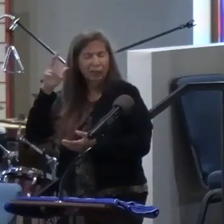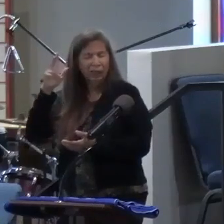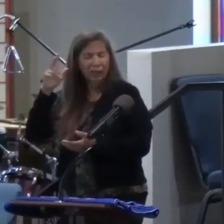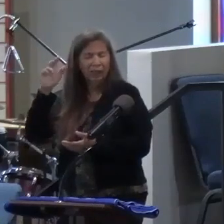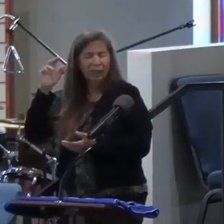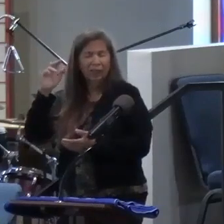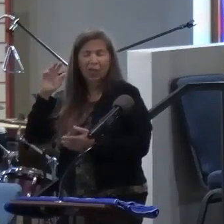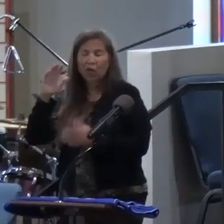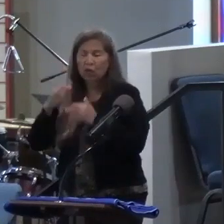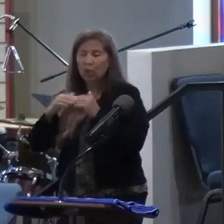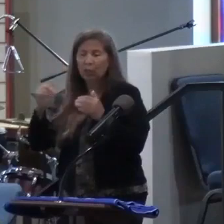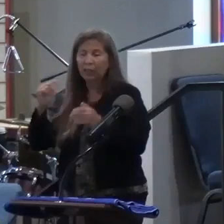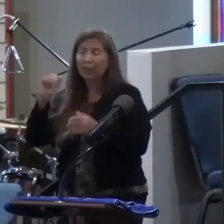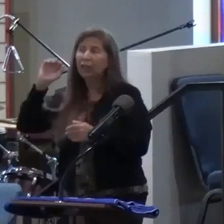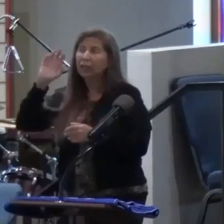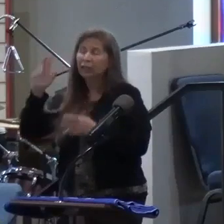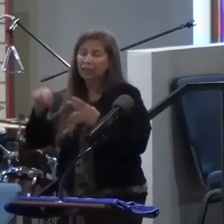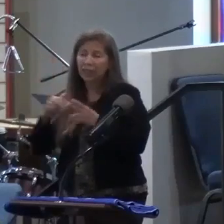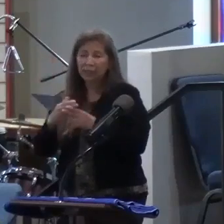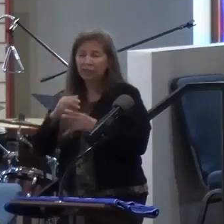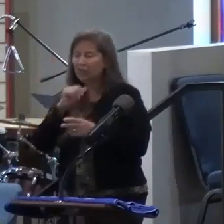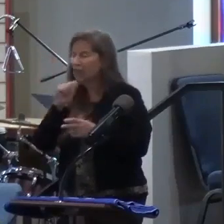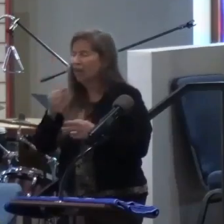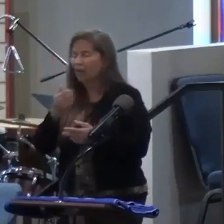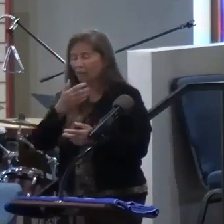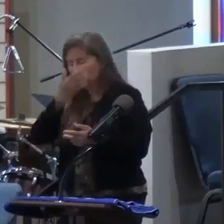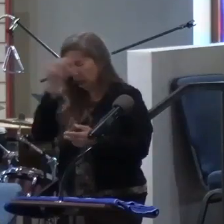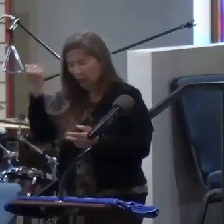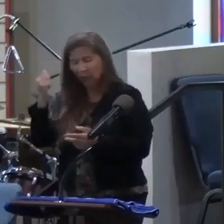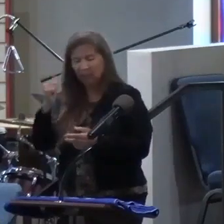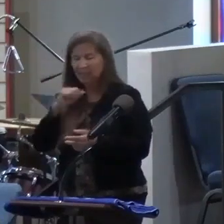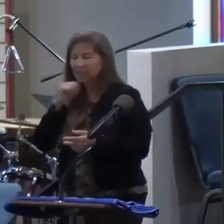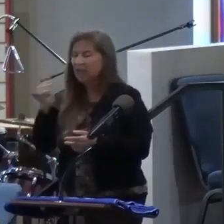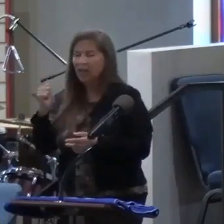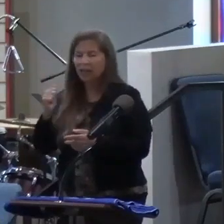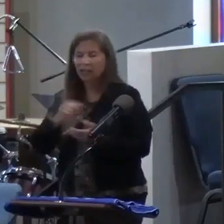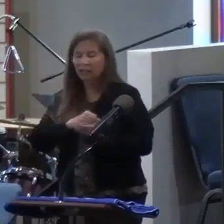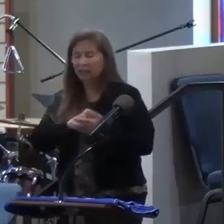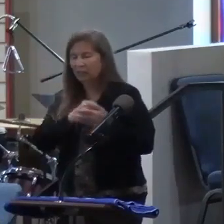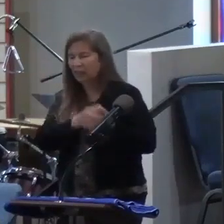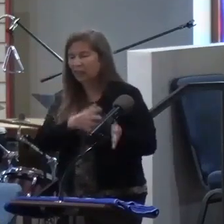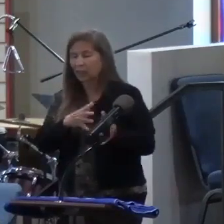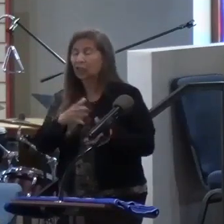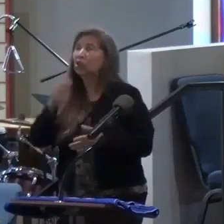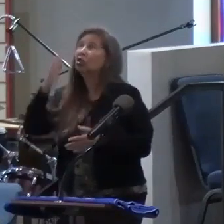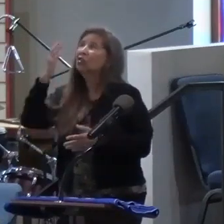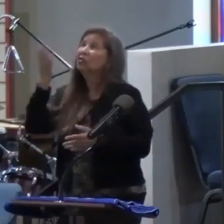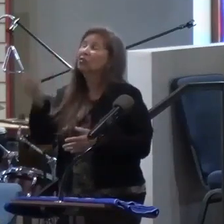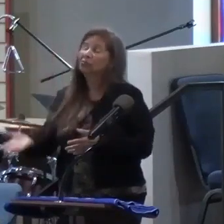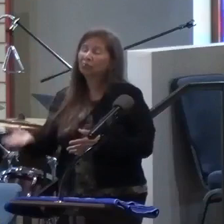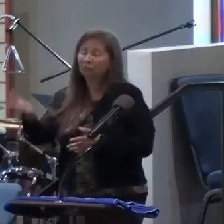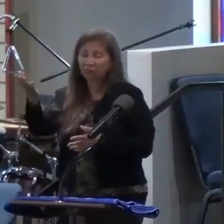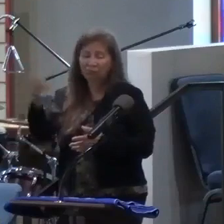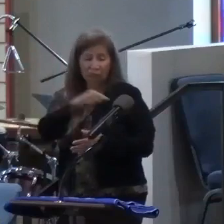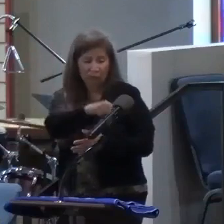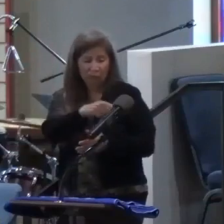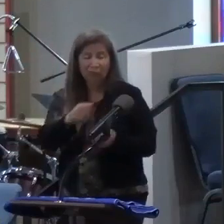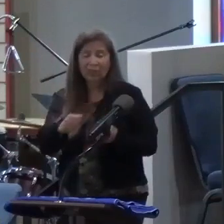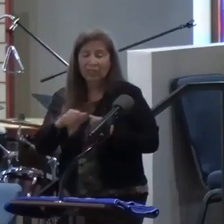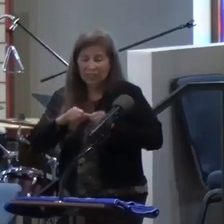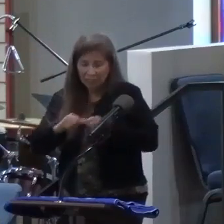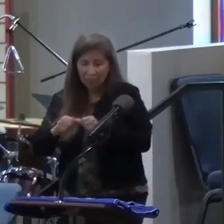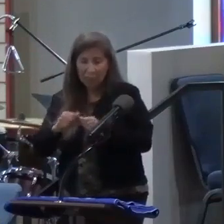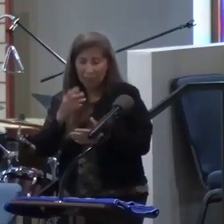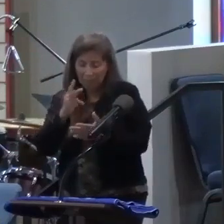and saying, I've not forgotten you. I've not given up on you. You were still part of my plan, Thomas. And I forget the